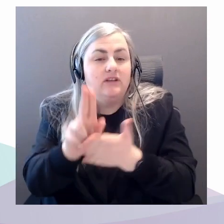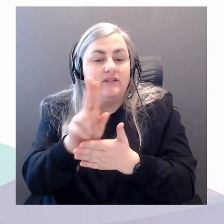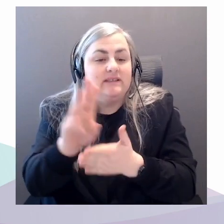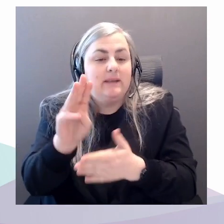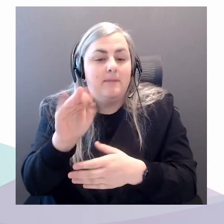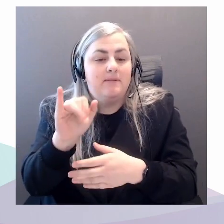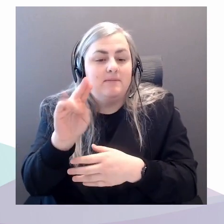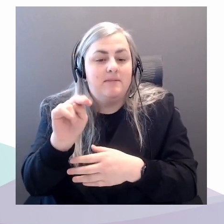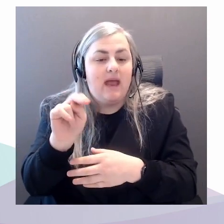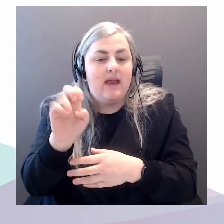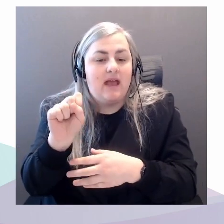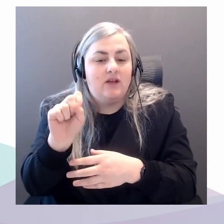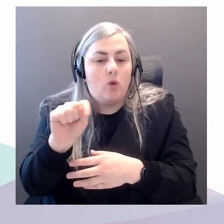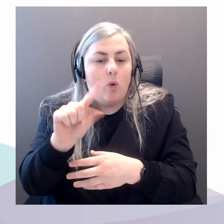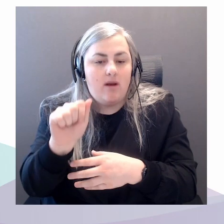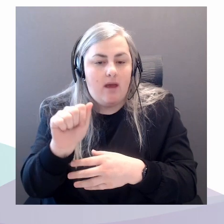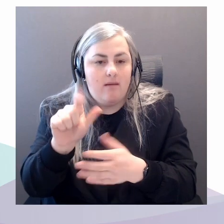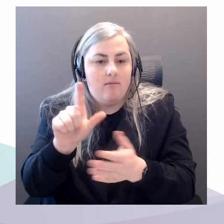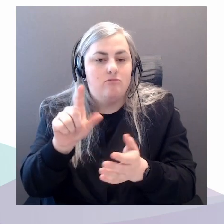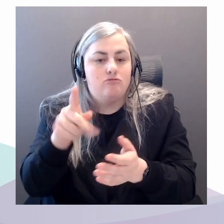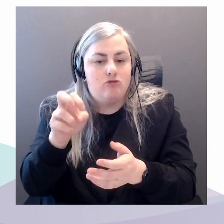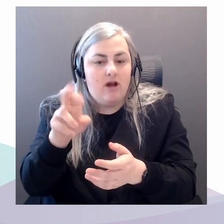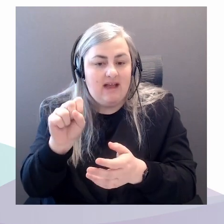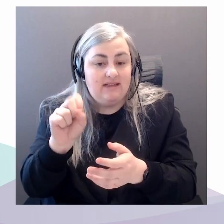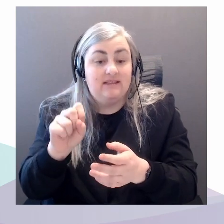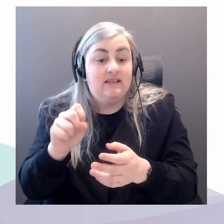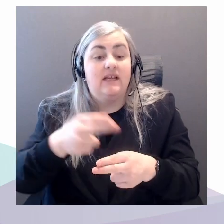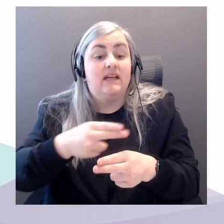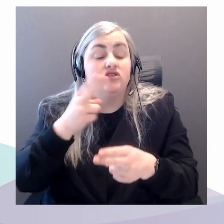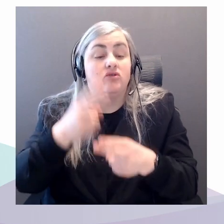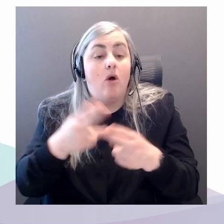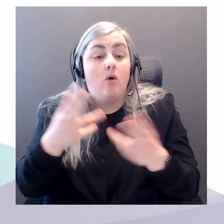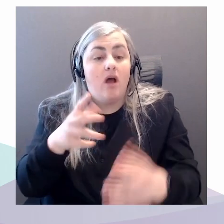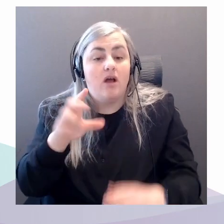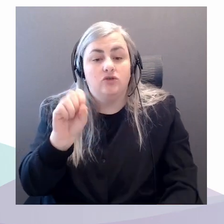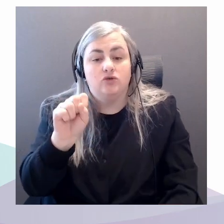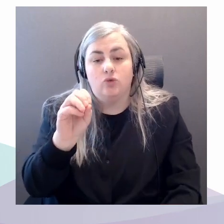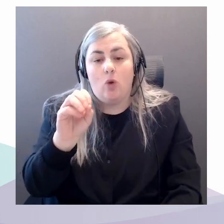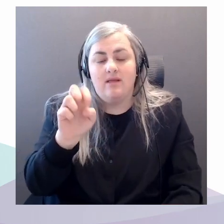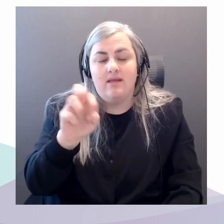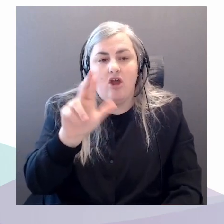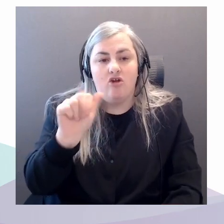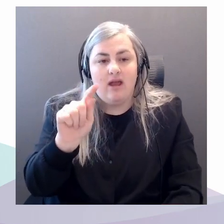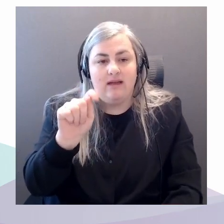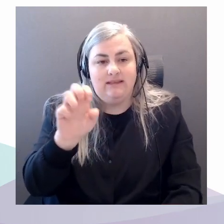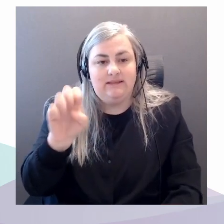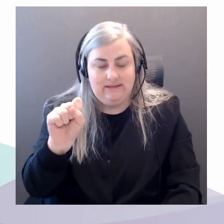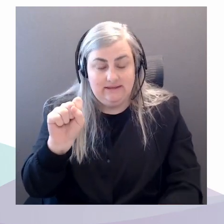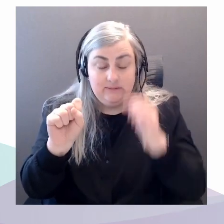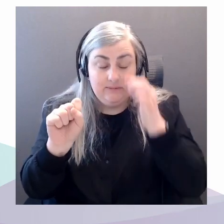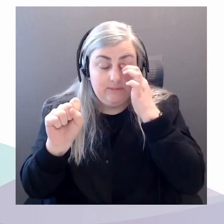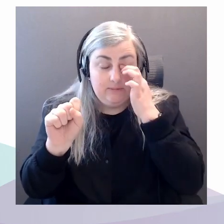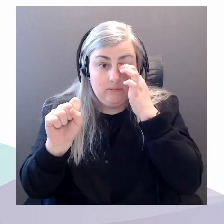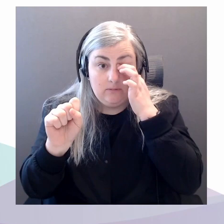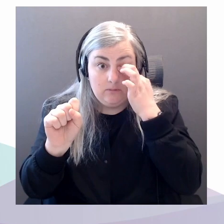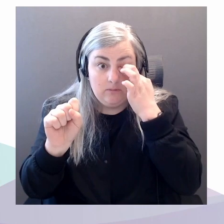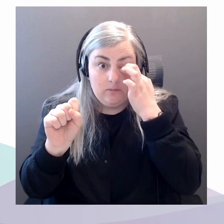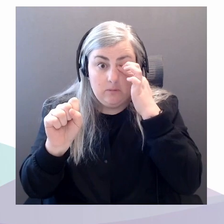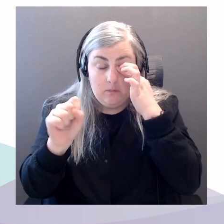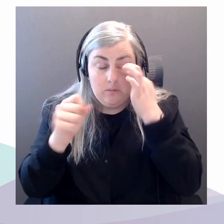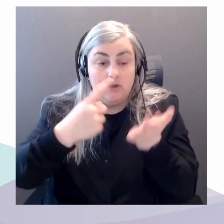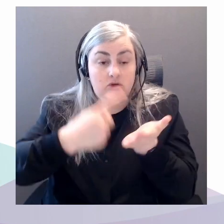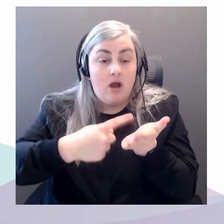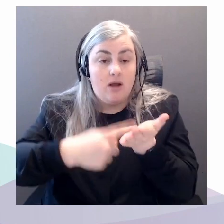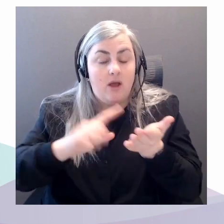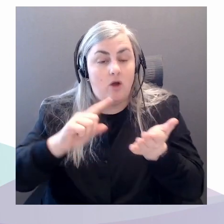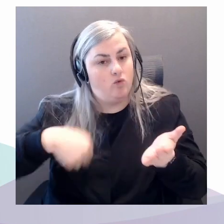how quickly we need to act on climate change, how quickly we need to make a genuine energy